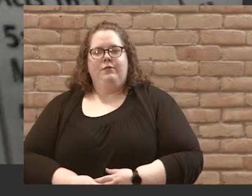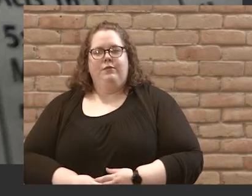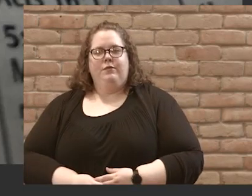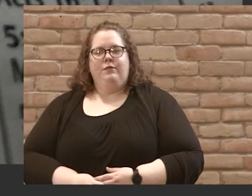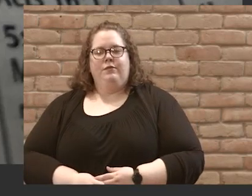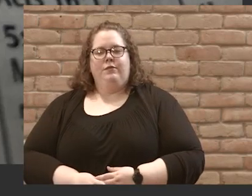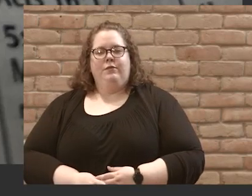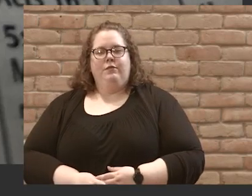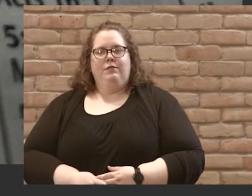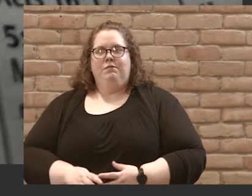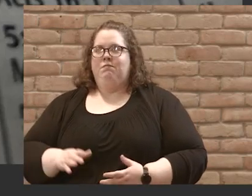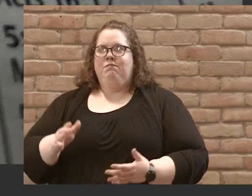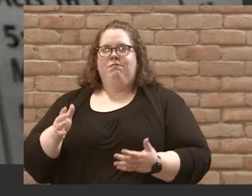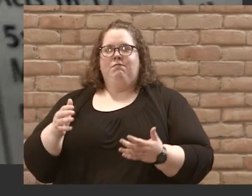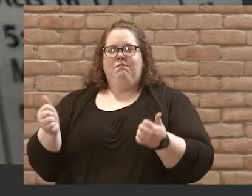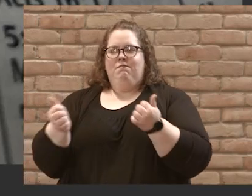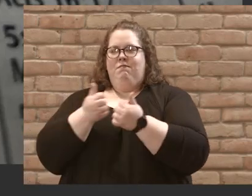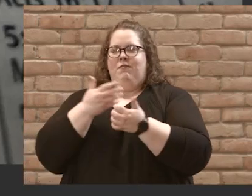It all stops.